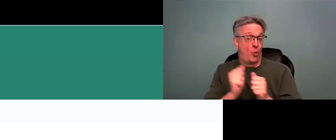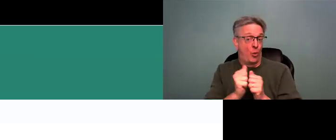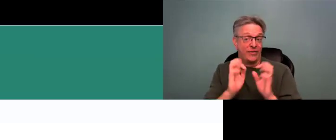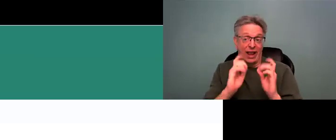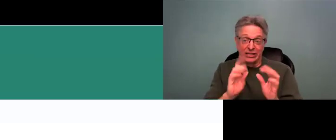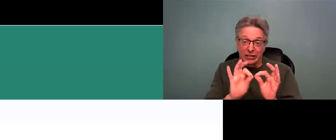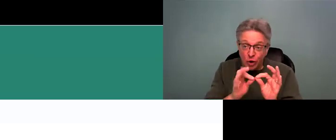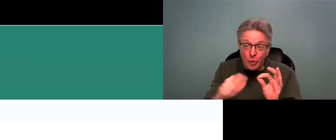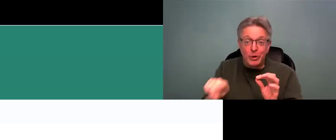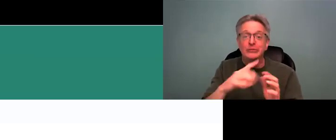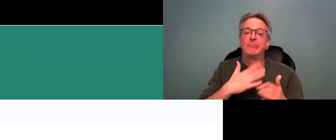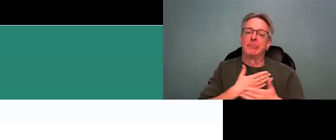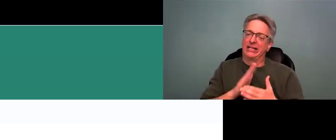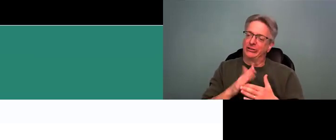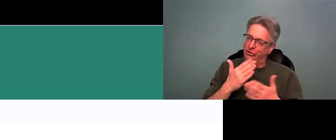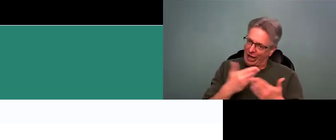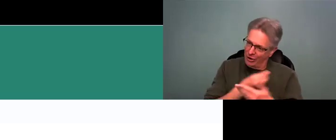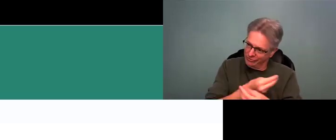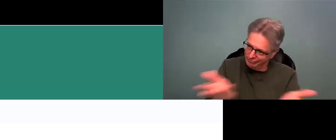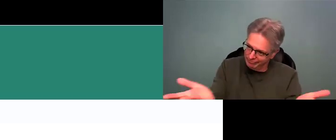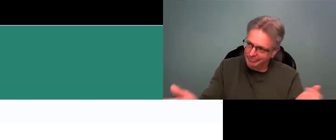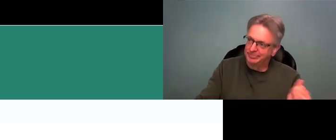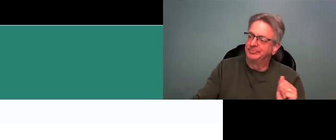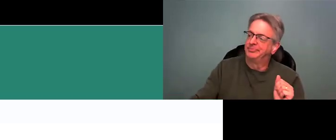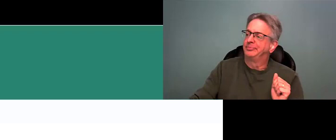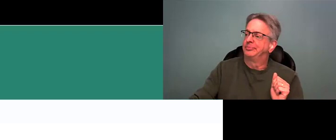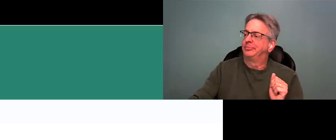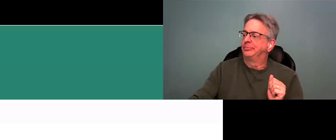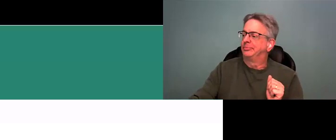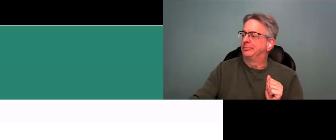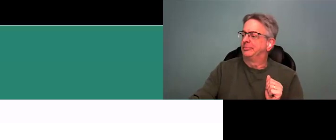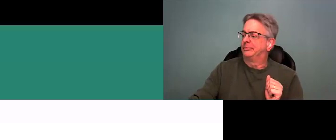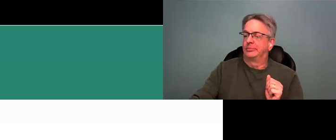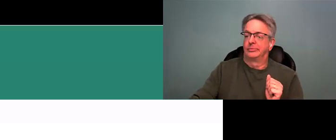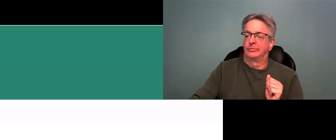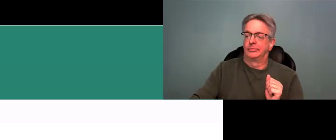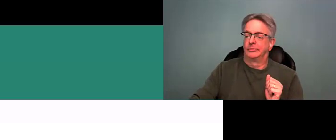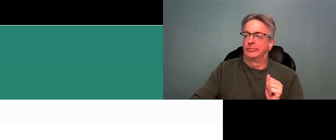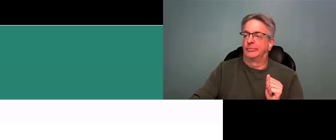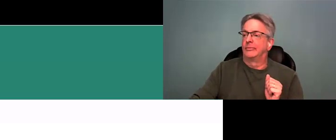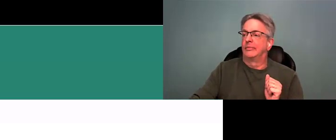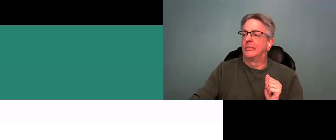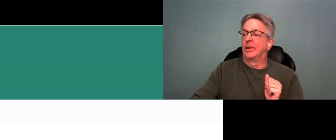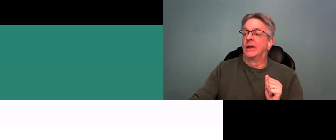Registration closes April 10th. If you work with educational interpreters, please share this information with them.